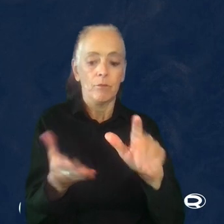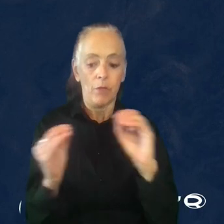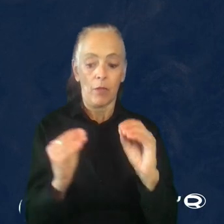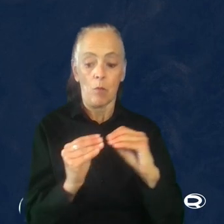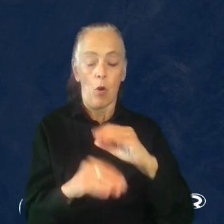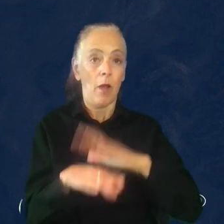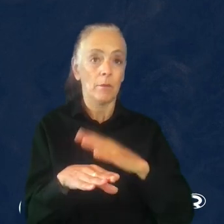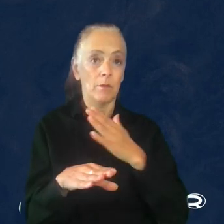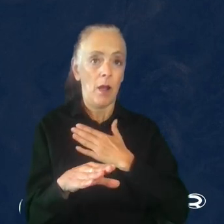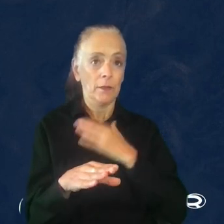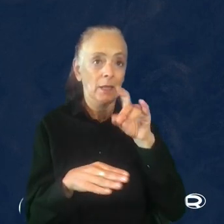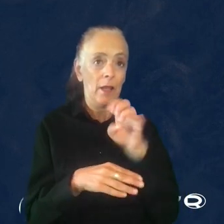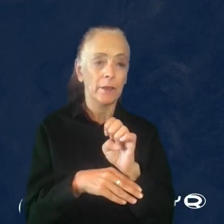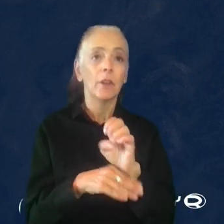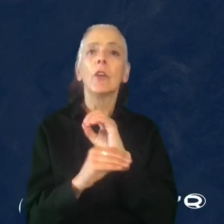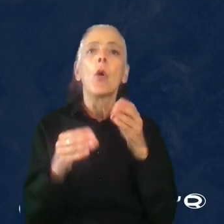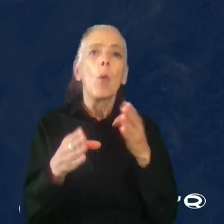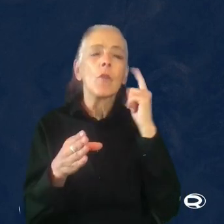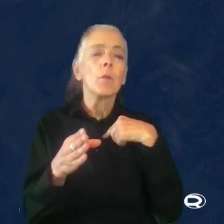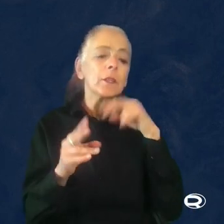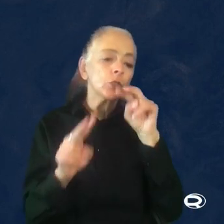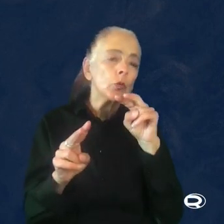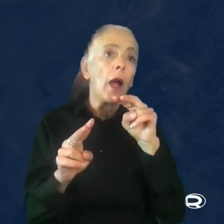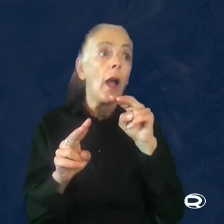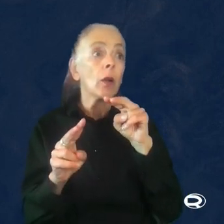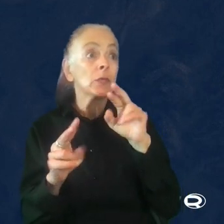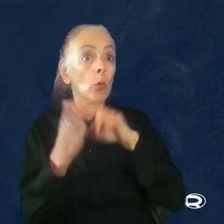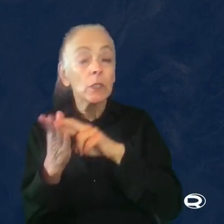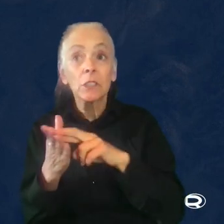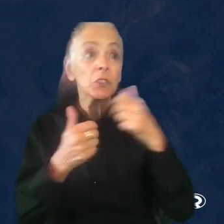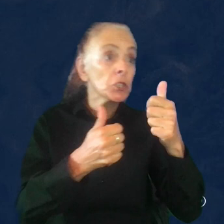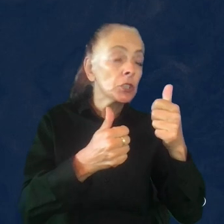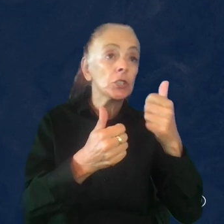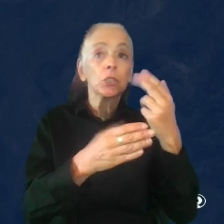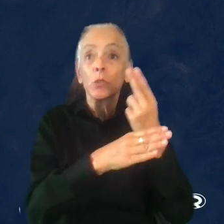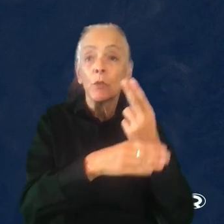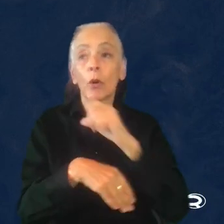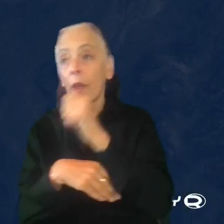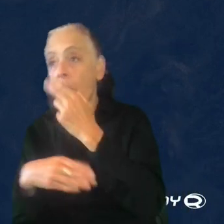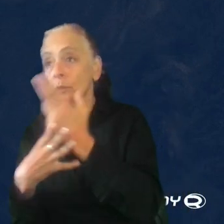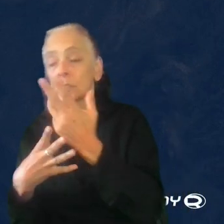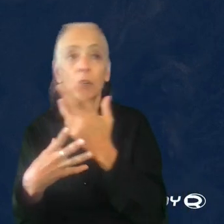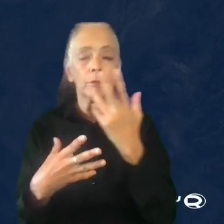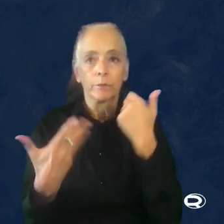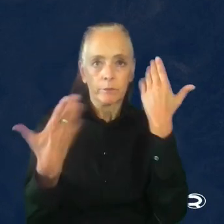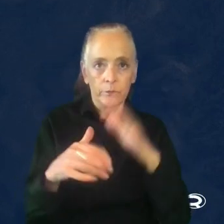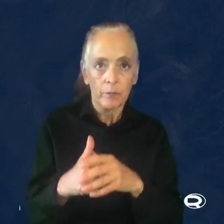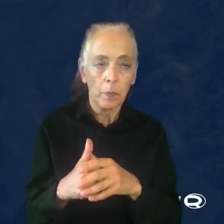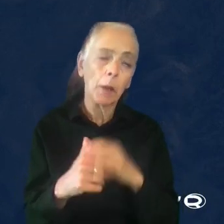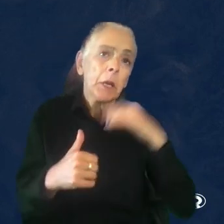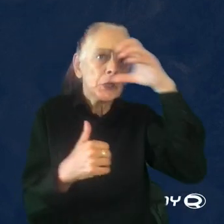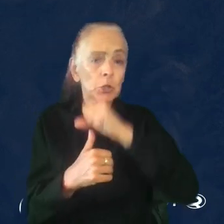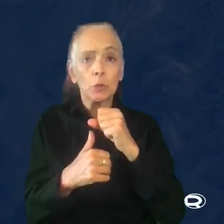way of tracking how useful the research was to the team. I assumed it was somewhat useful as research kept being